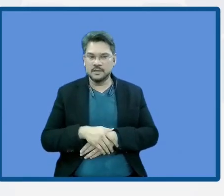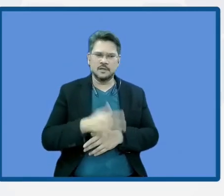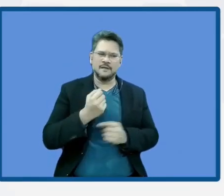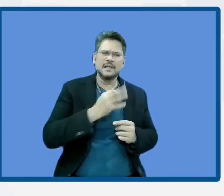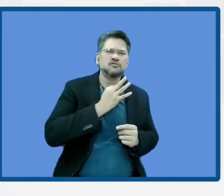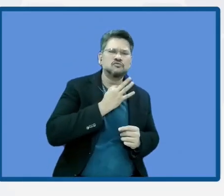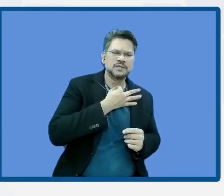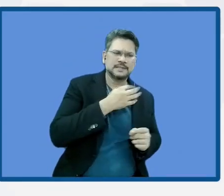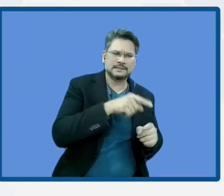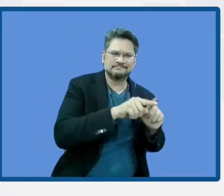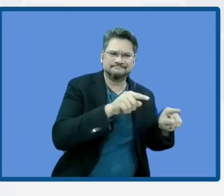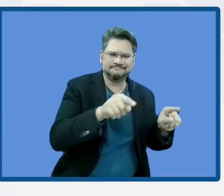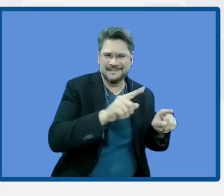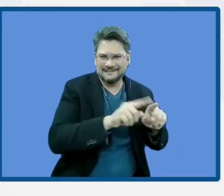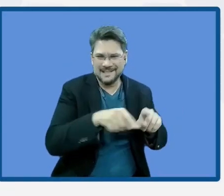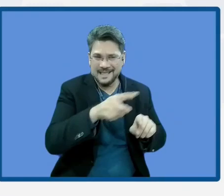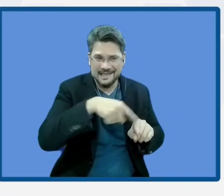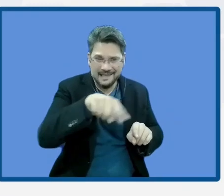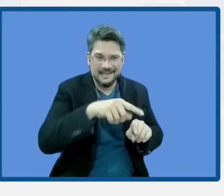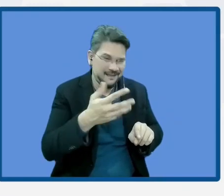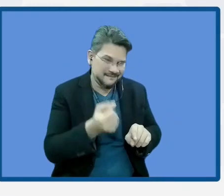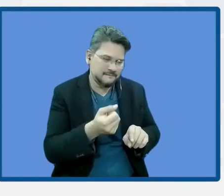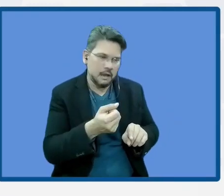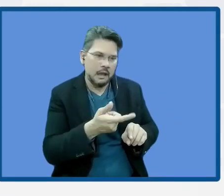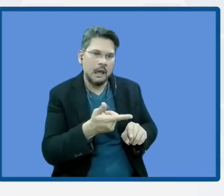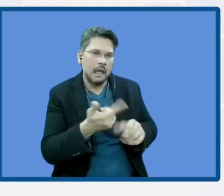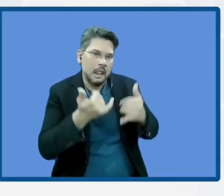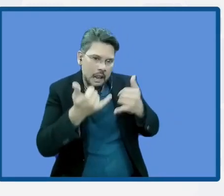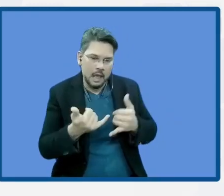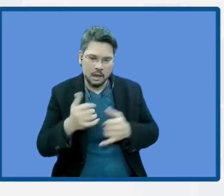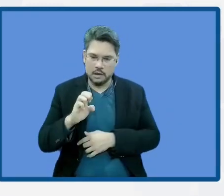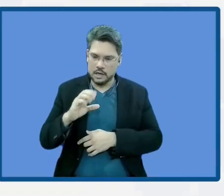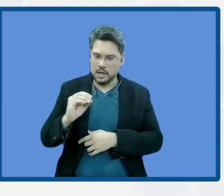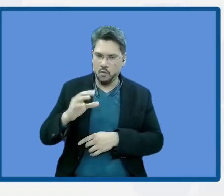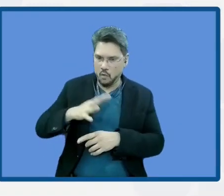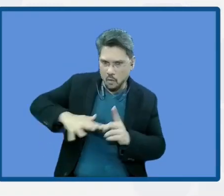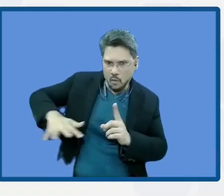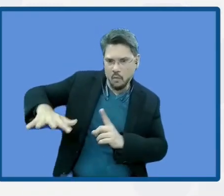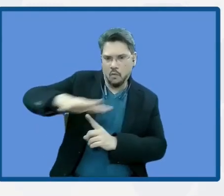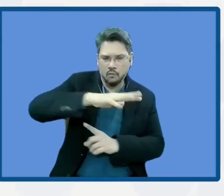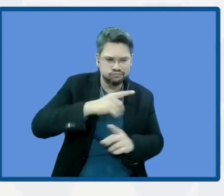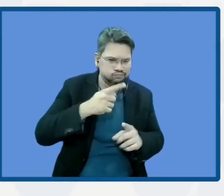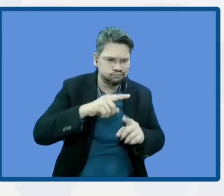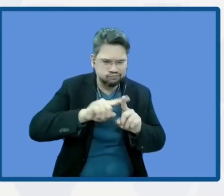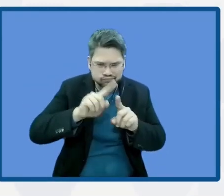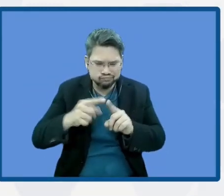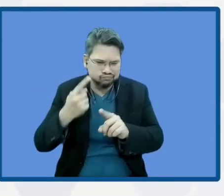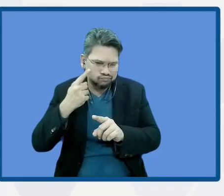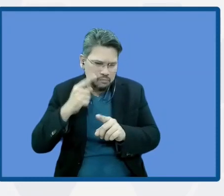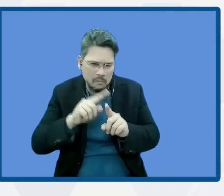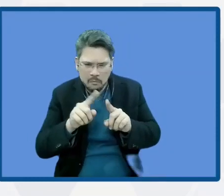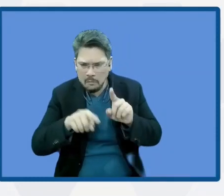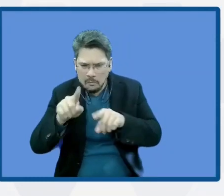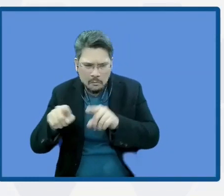included and now we are including the ecosystems, the identification of those ecosystems to the methodology. And this